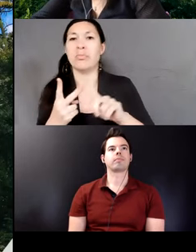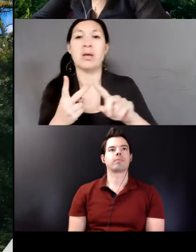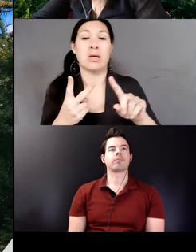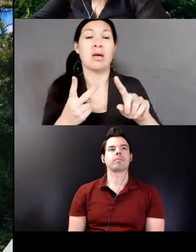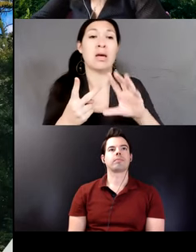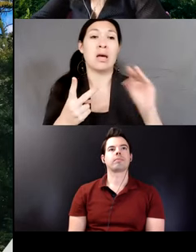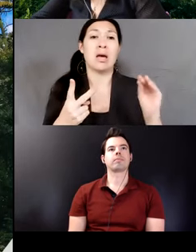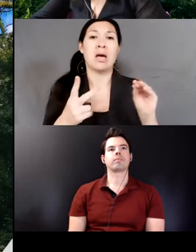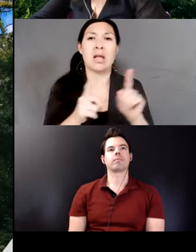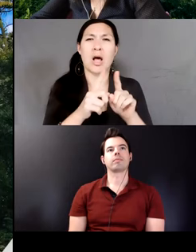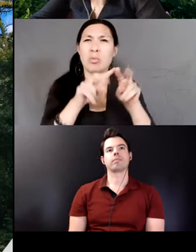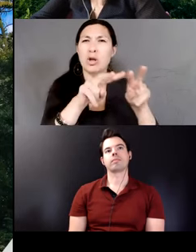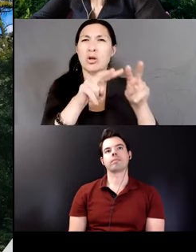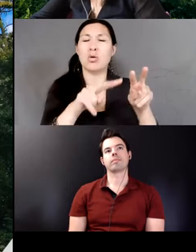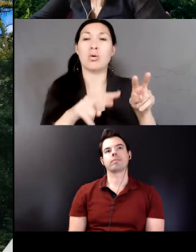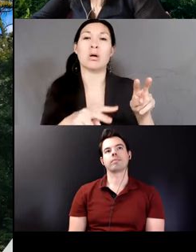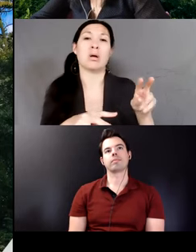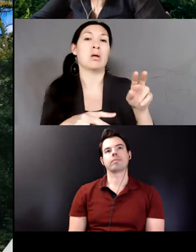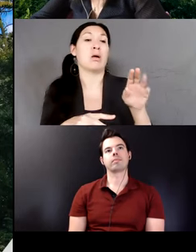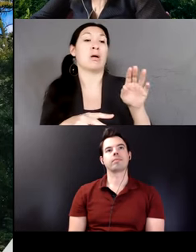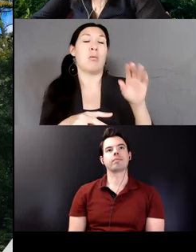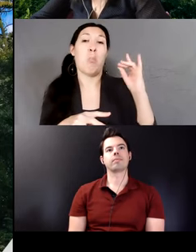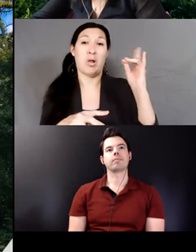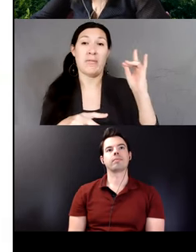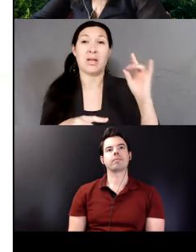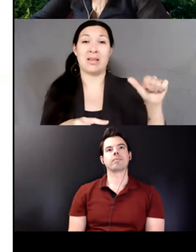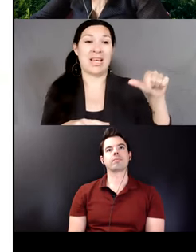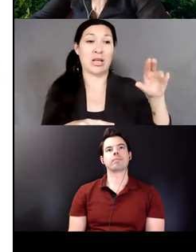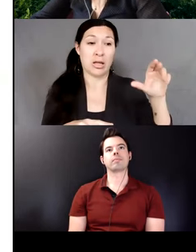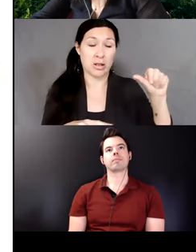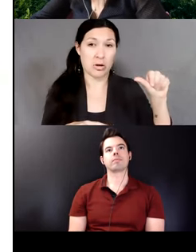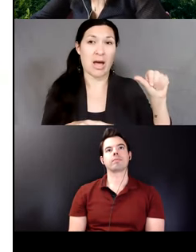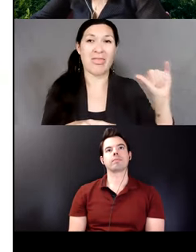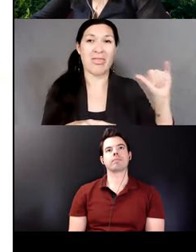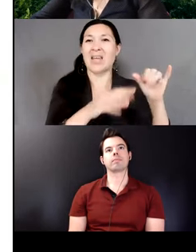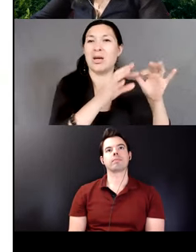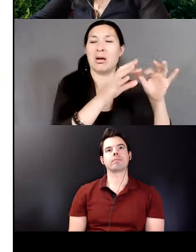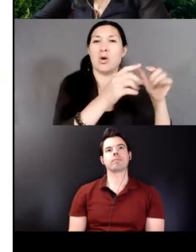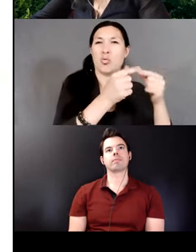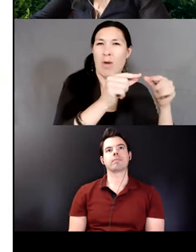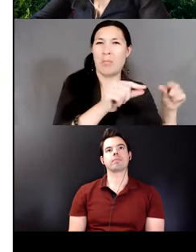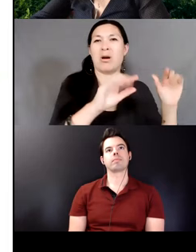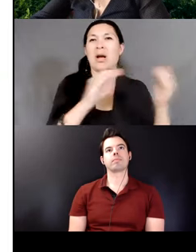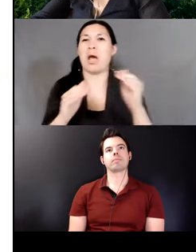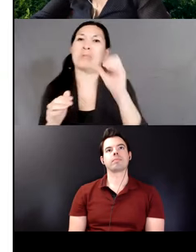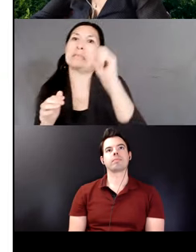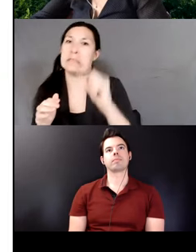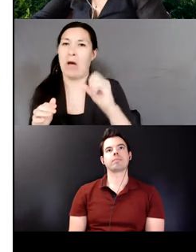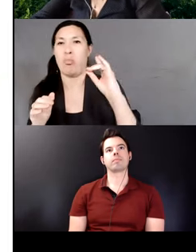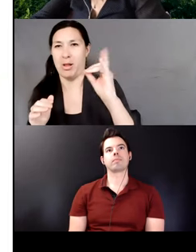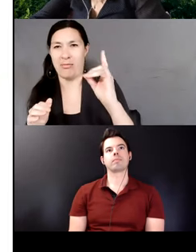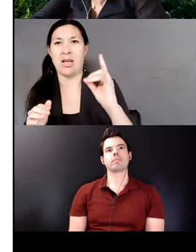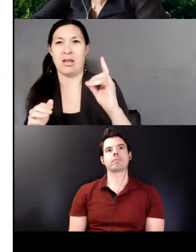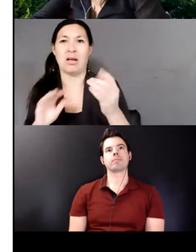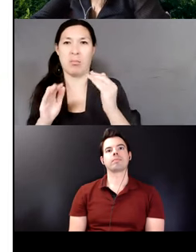Quechua grammar compared to previous works on South Bolivian Quechua. I'm an L1 speaker of Quechua.